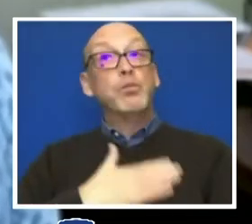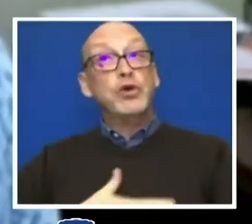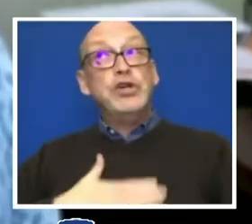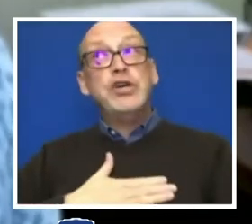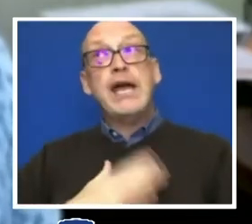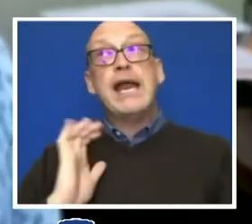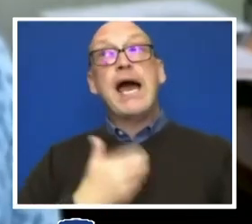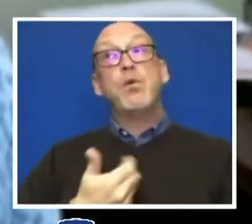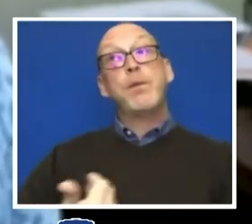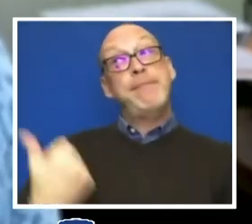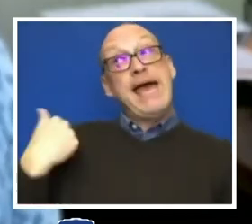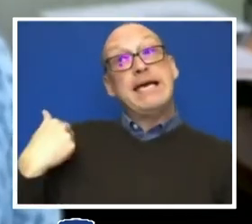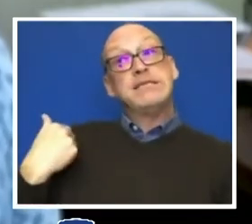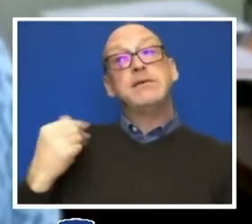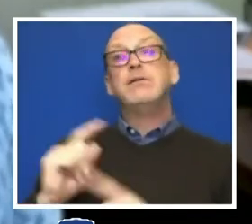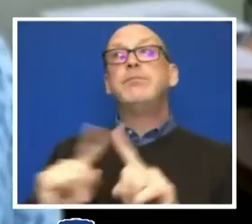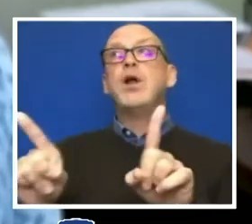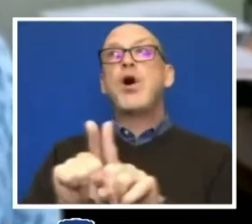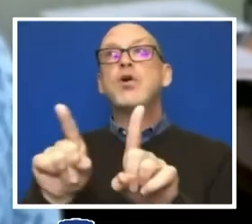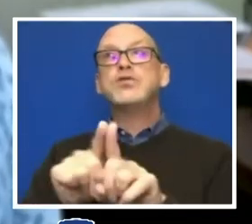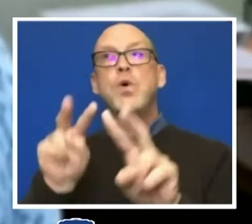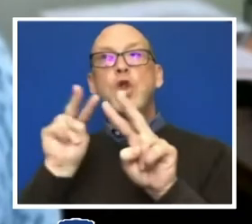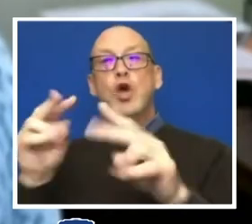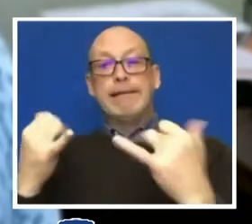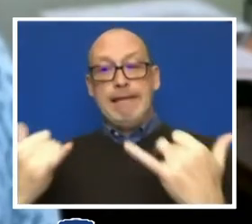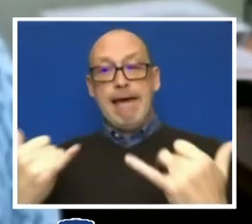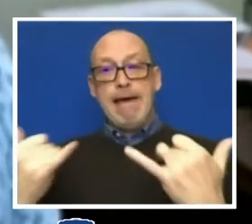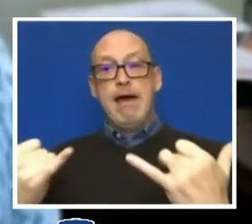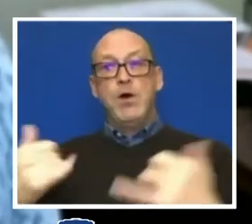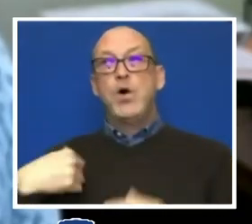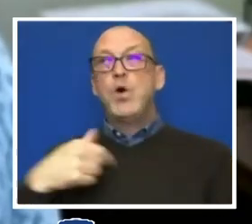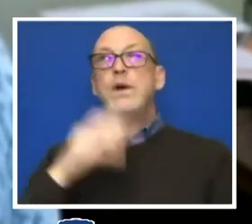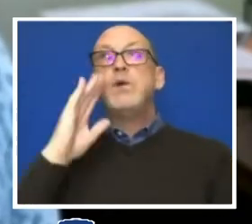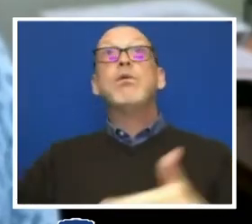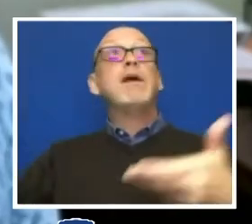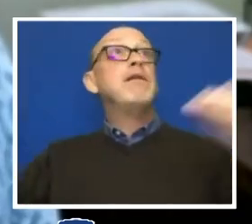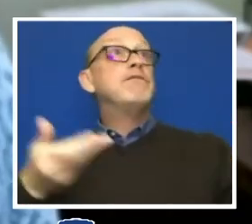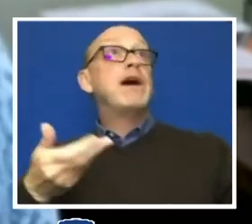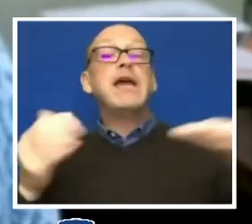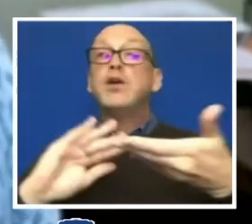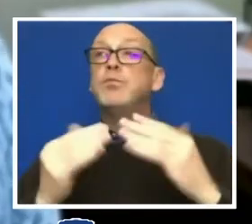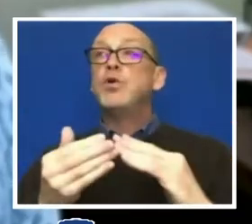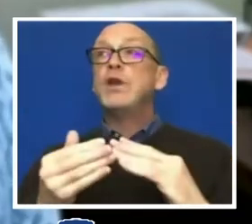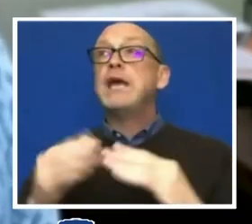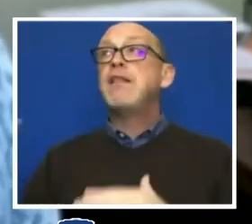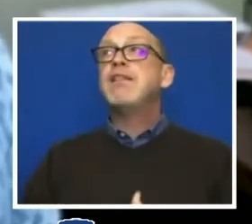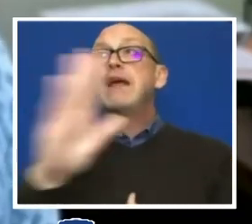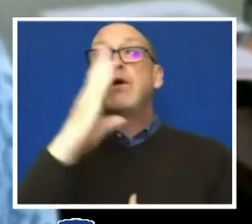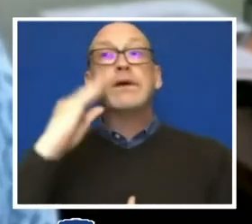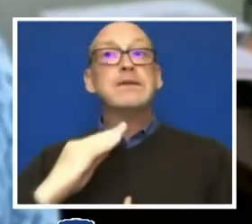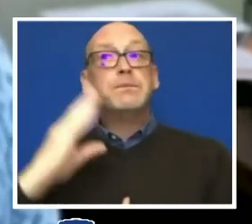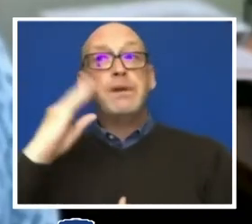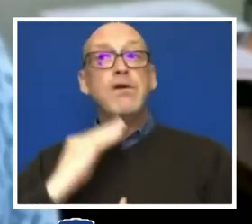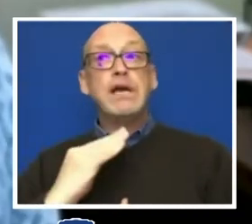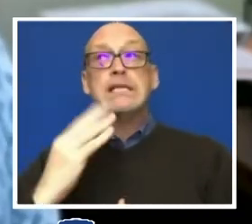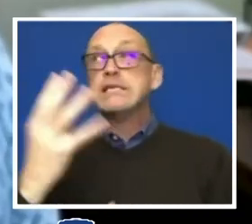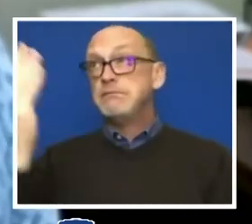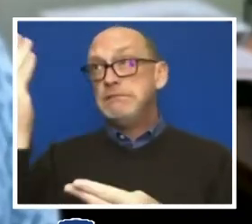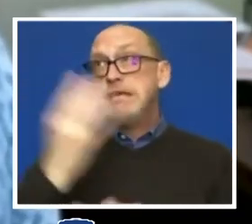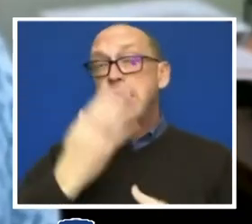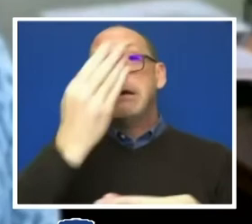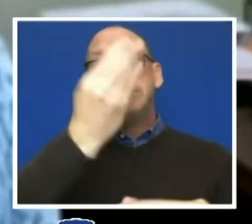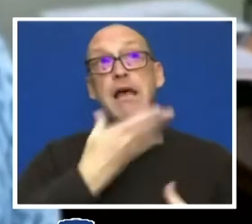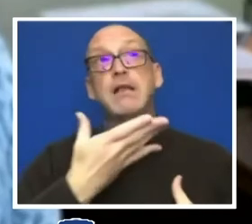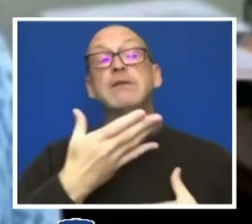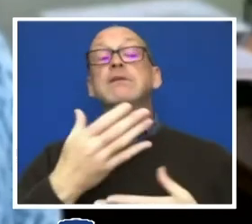But we also need to look at the present. And we'll invite our community to voice their experiences, including community members and